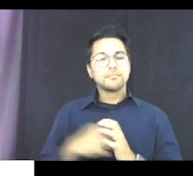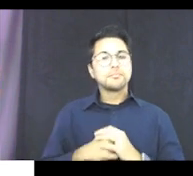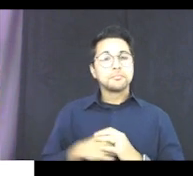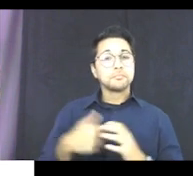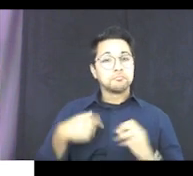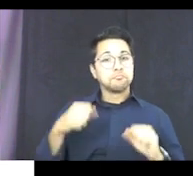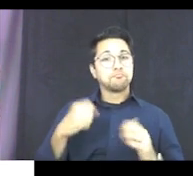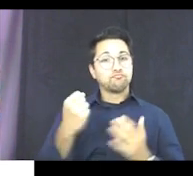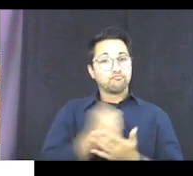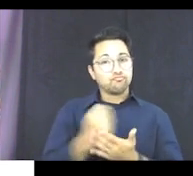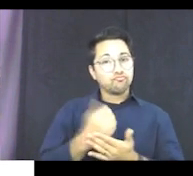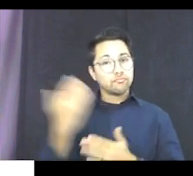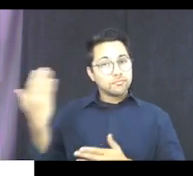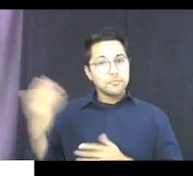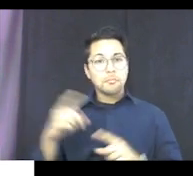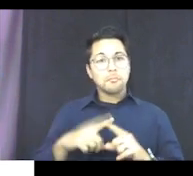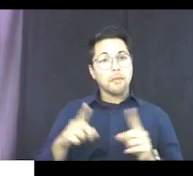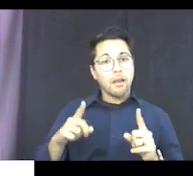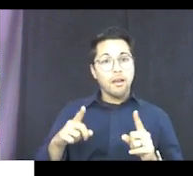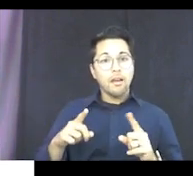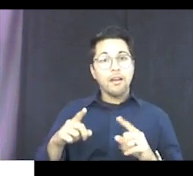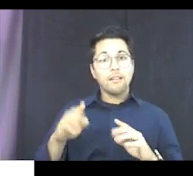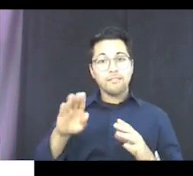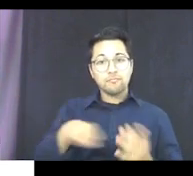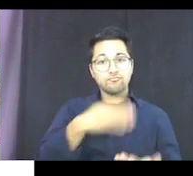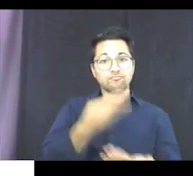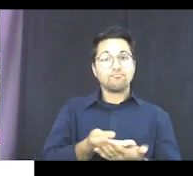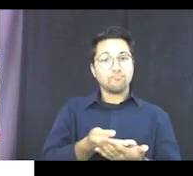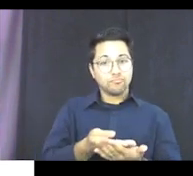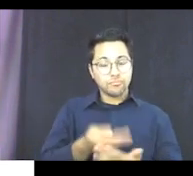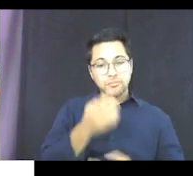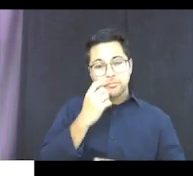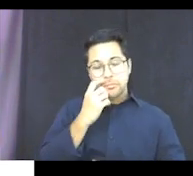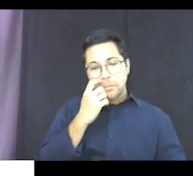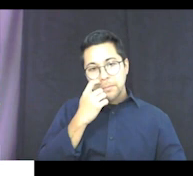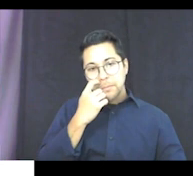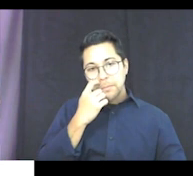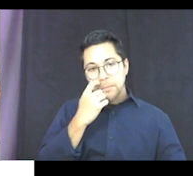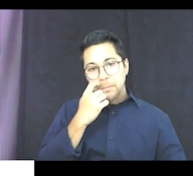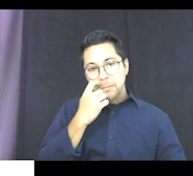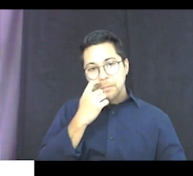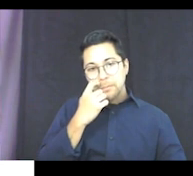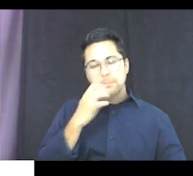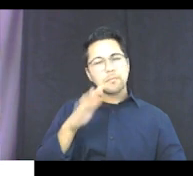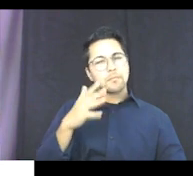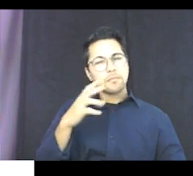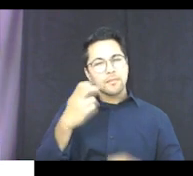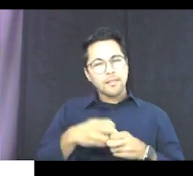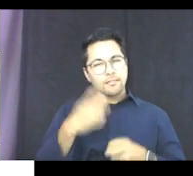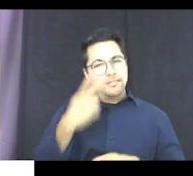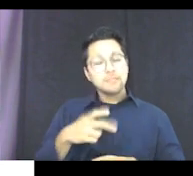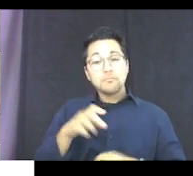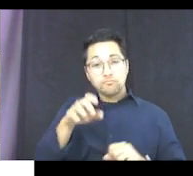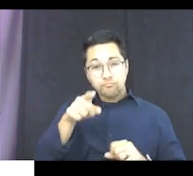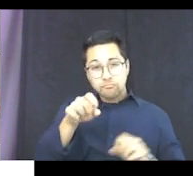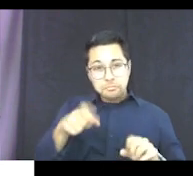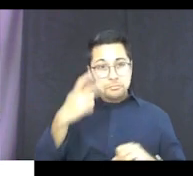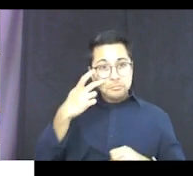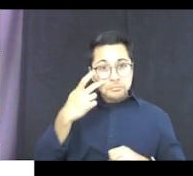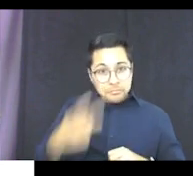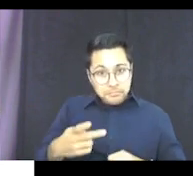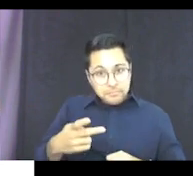I can draw it here. But you can also when you flip it over, it's a little hard to see, but you can actually see